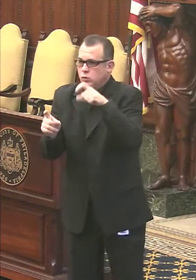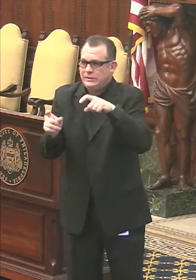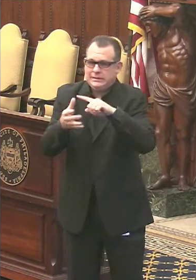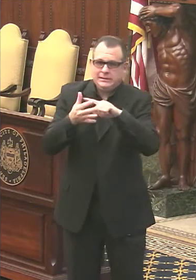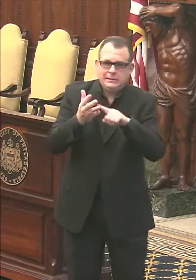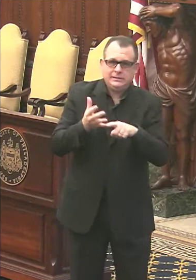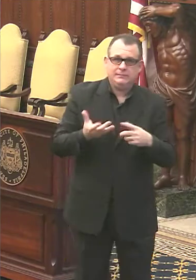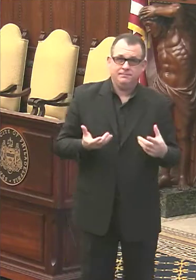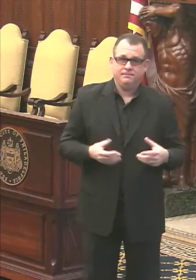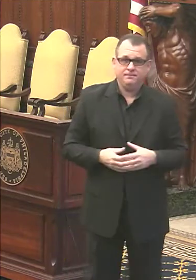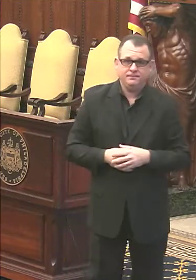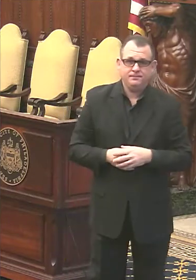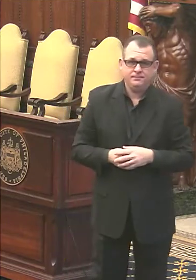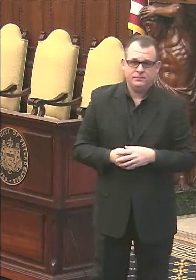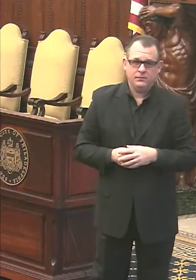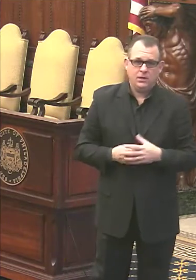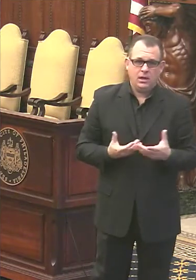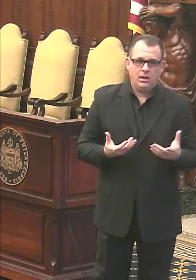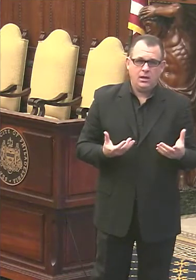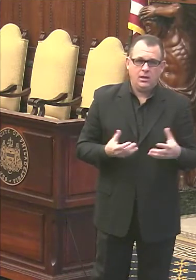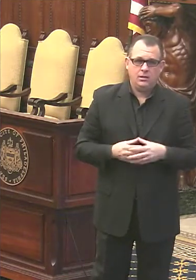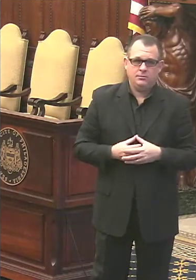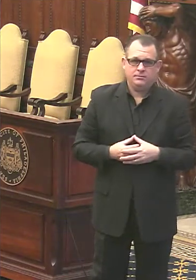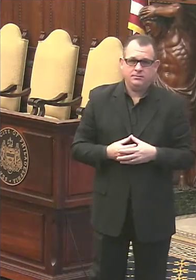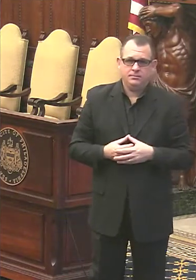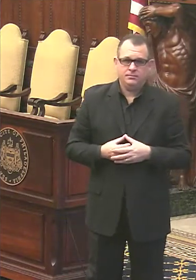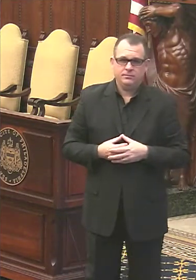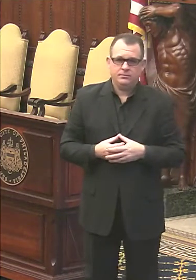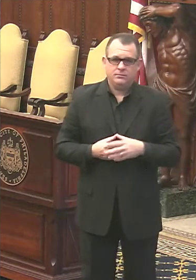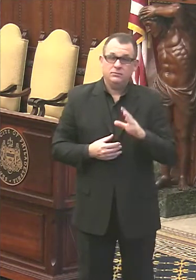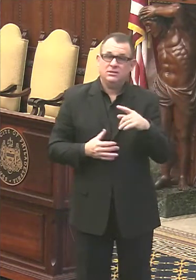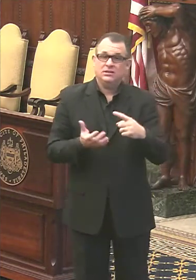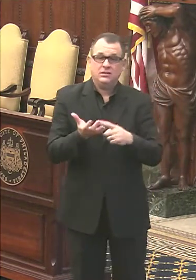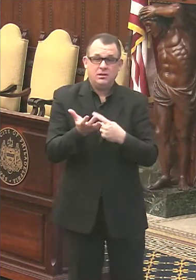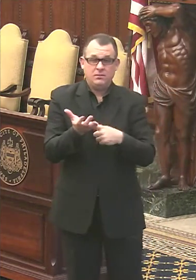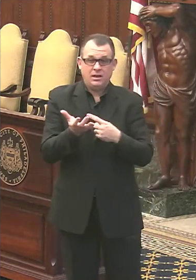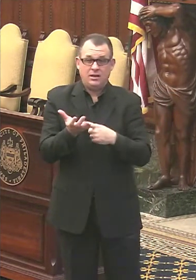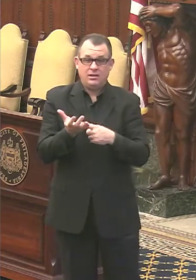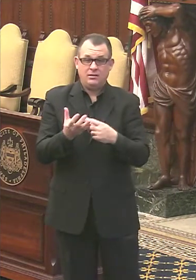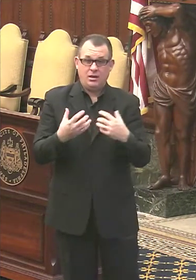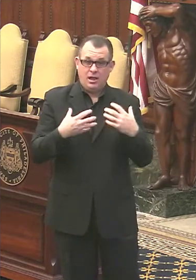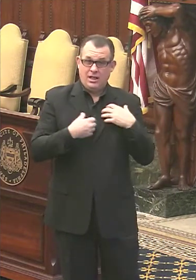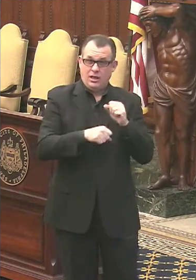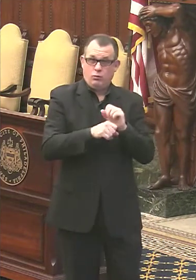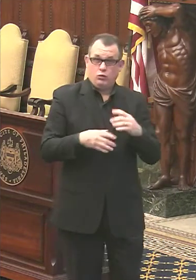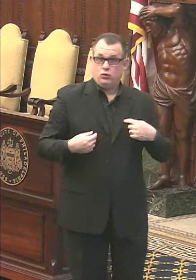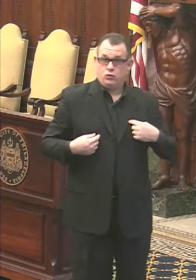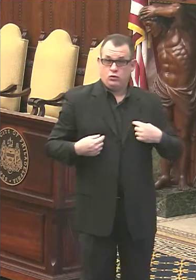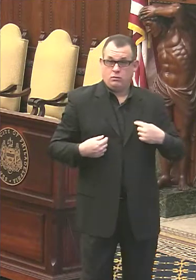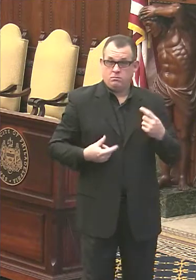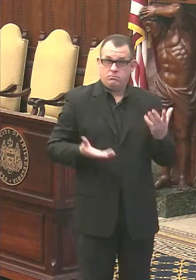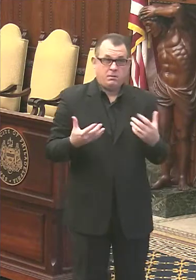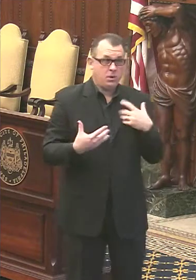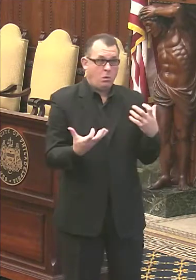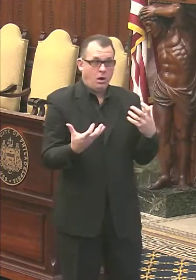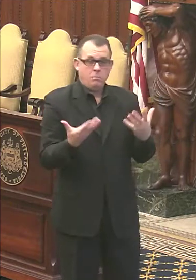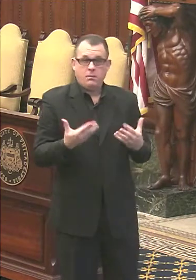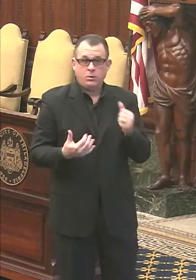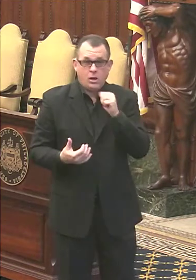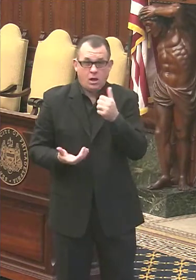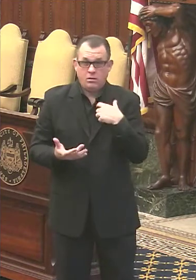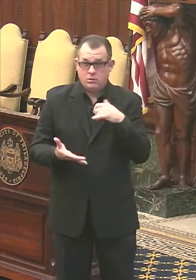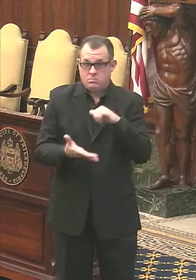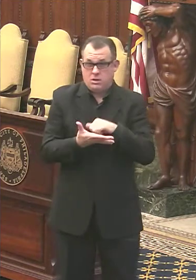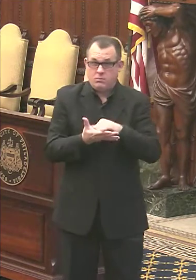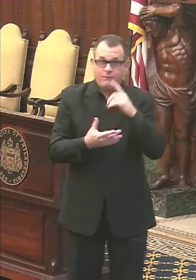they, uh, say something that's not true to say, you I'm a healthcare worker. Uh, it's impossible for those groups to